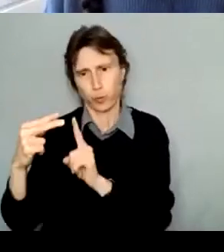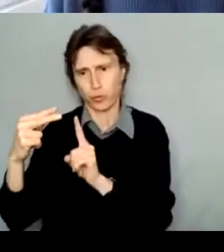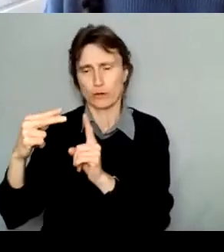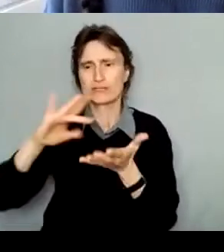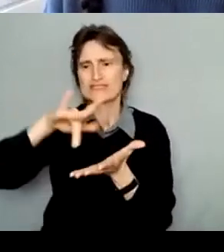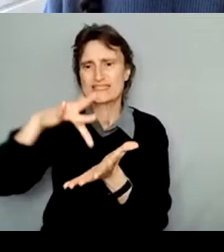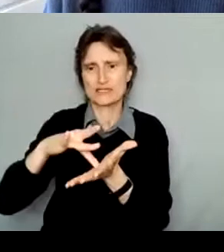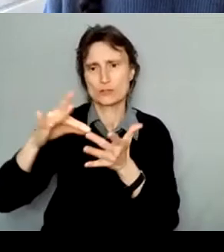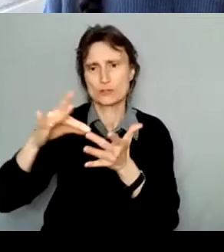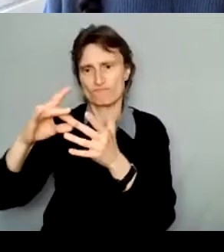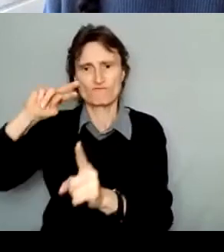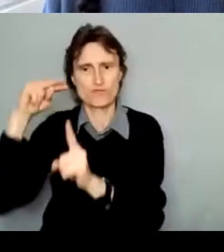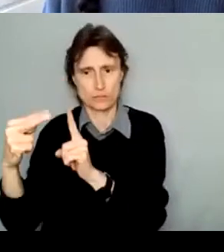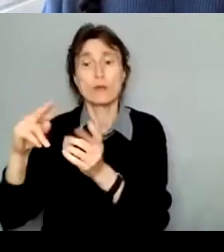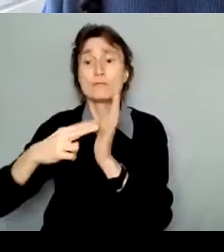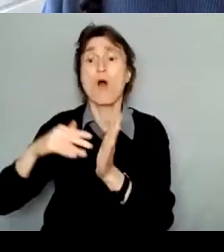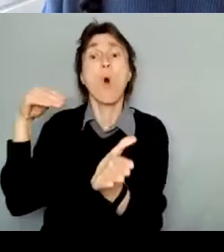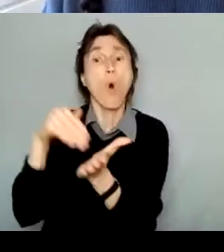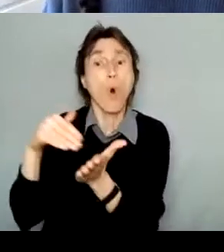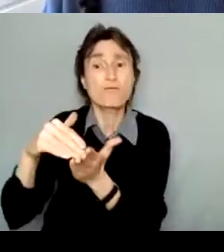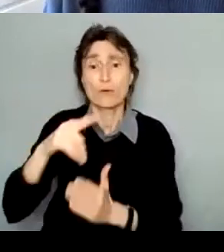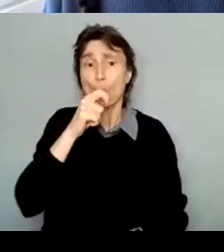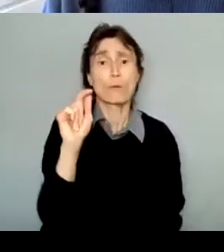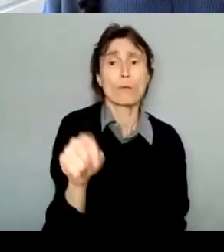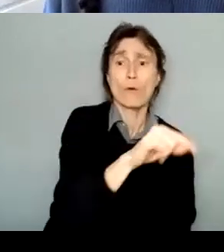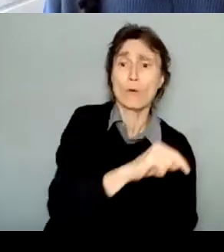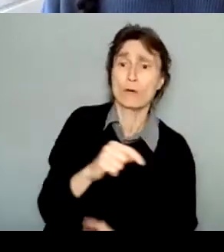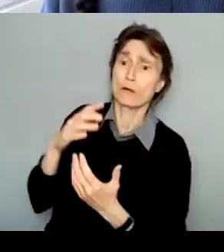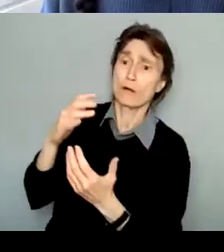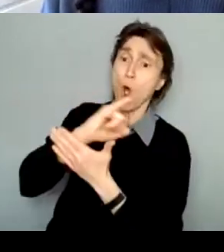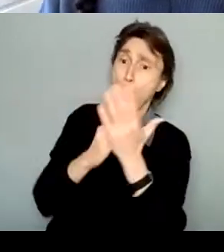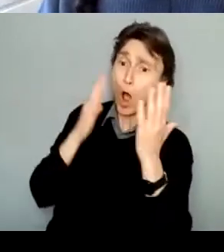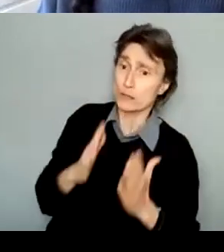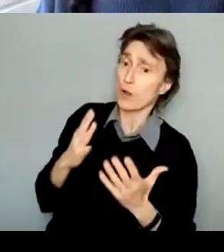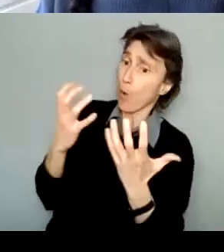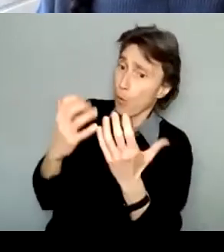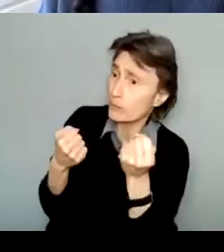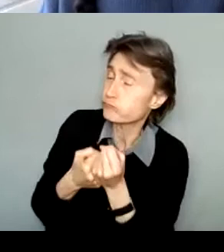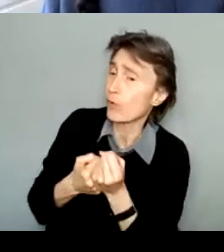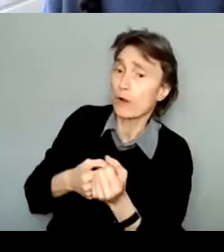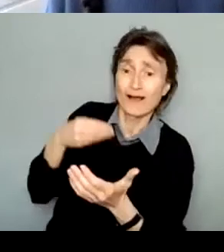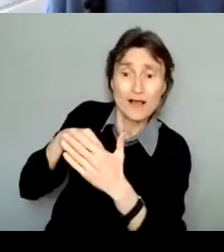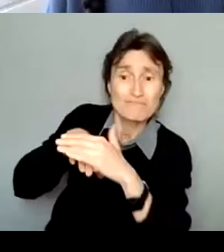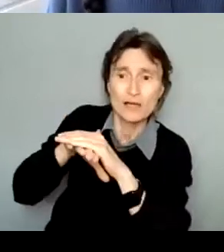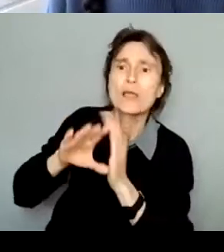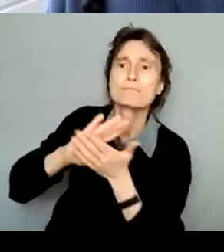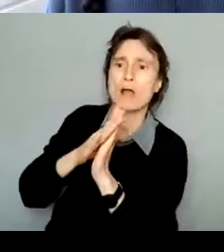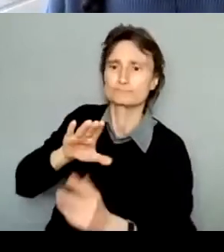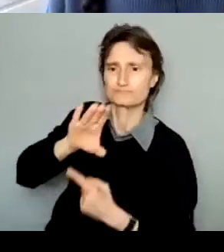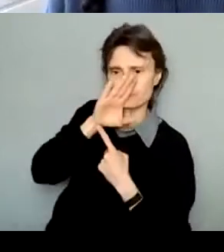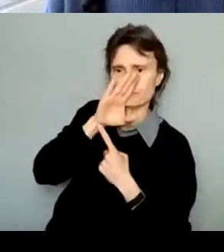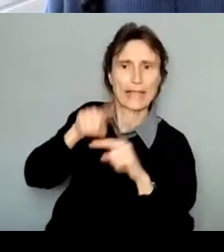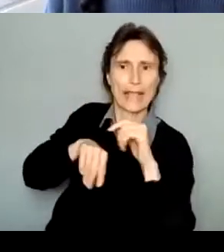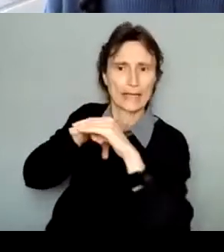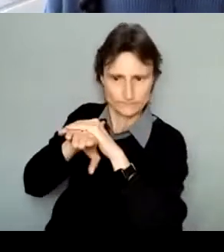many artists in our communities who are seeking and deserving of support. One obvious example of this at CADA is that we